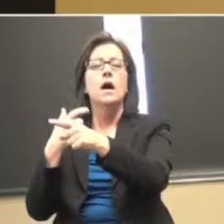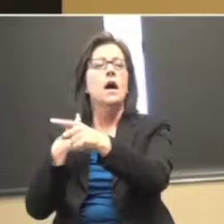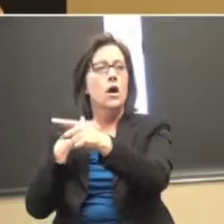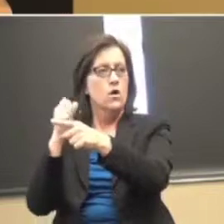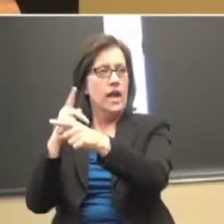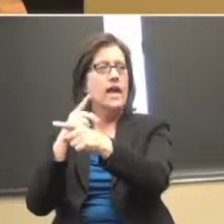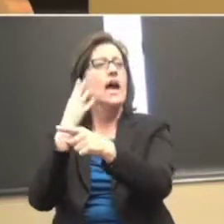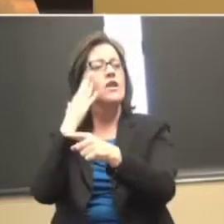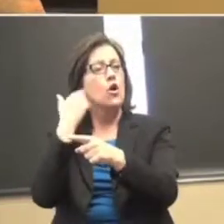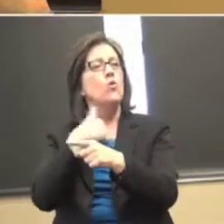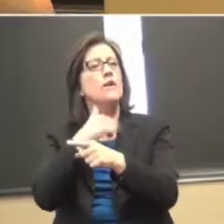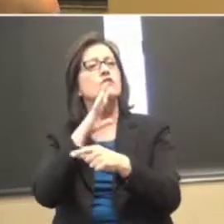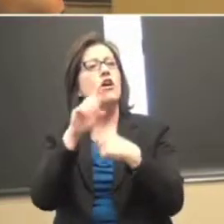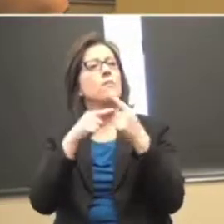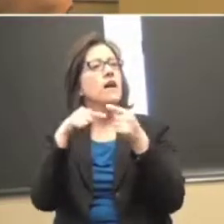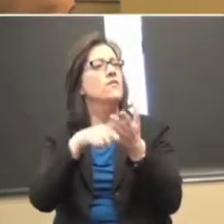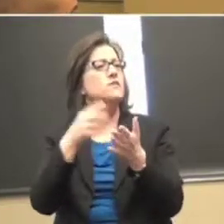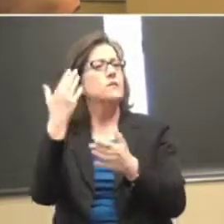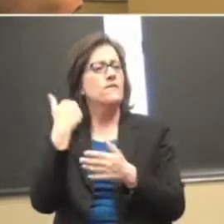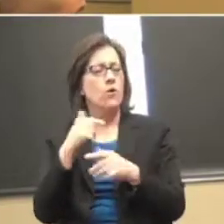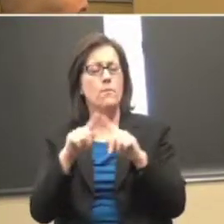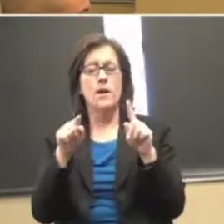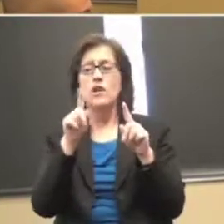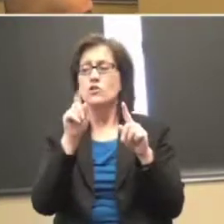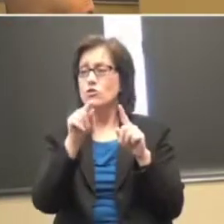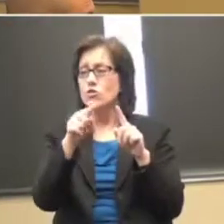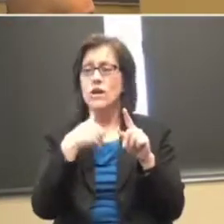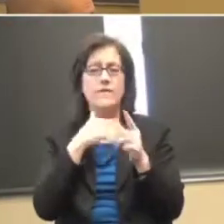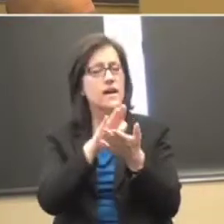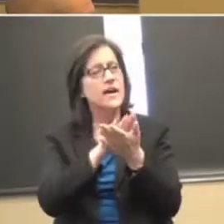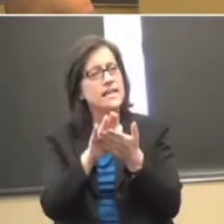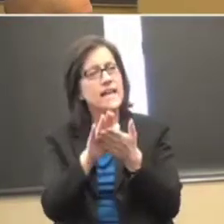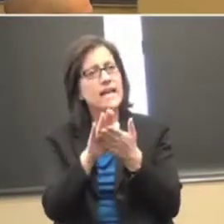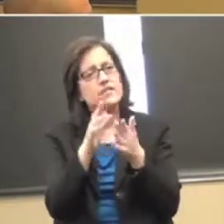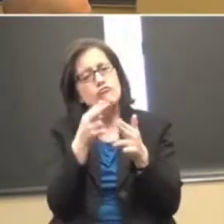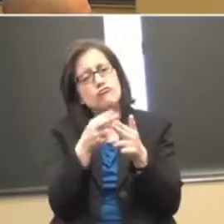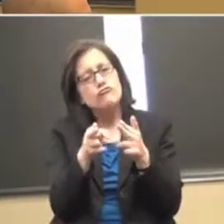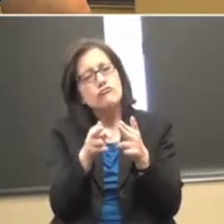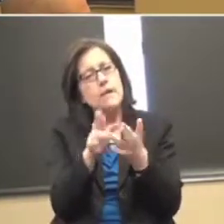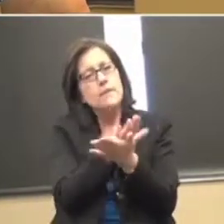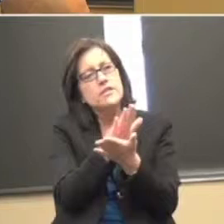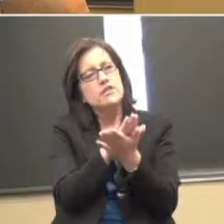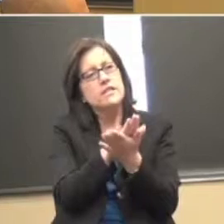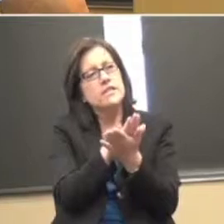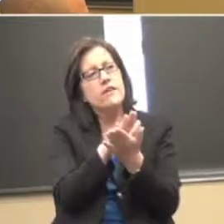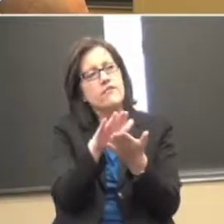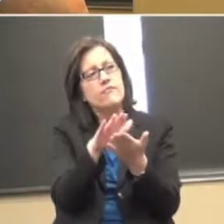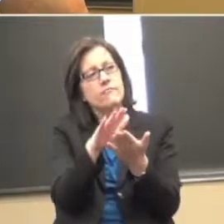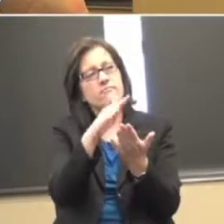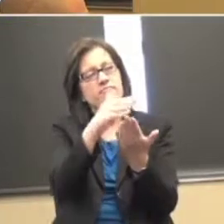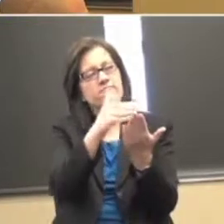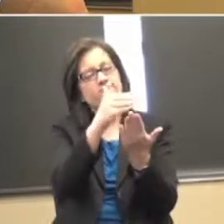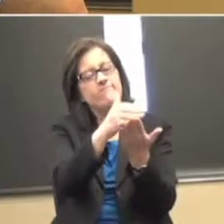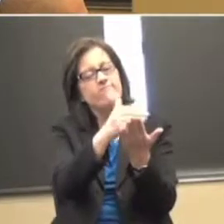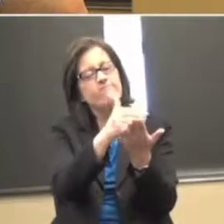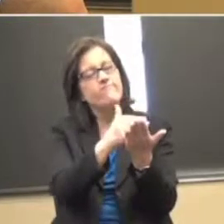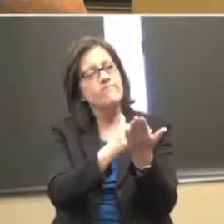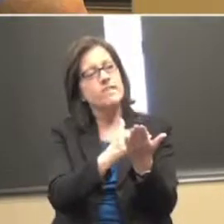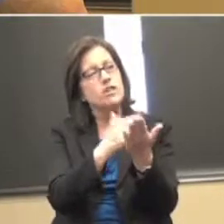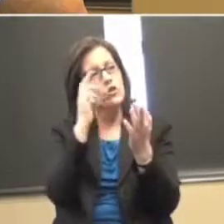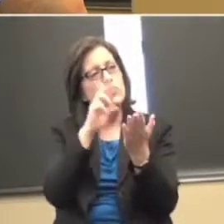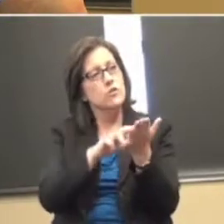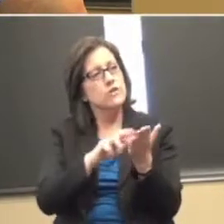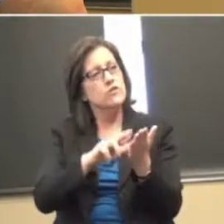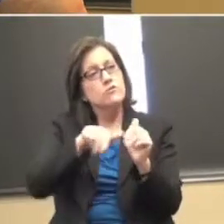but do you have like a nice little concise sheet of paper that lists the research behind